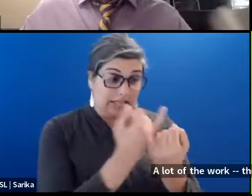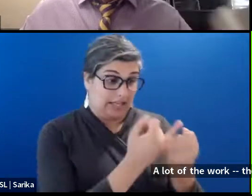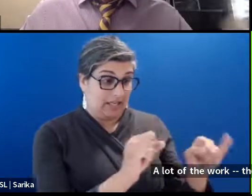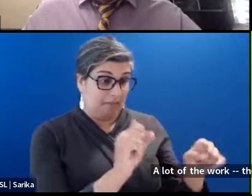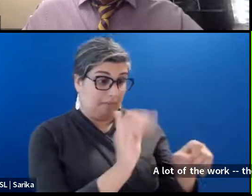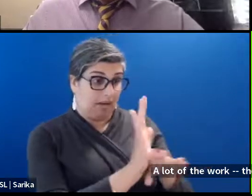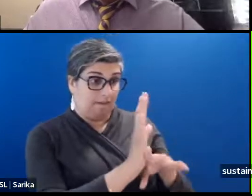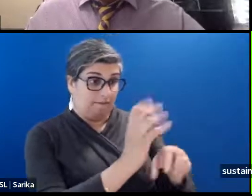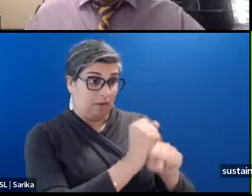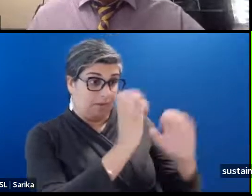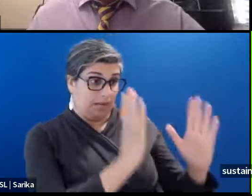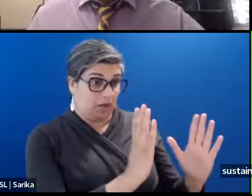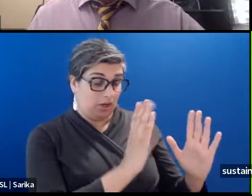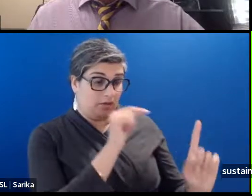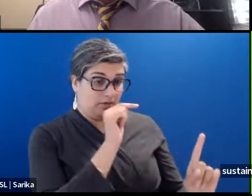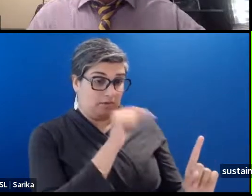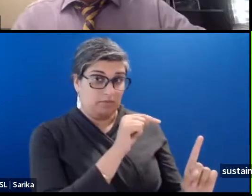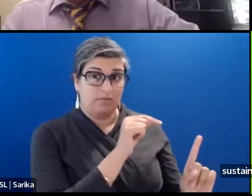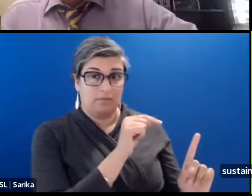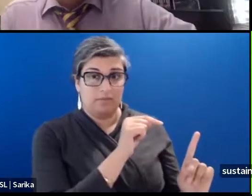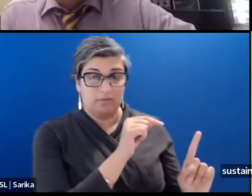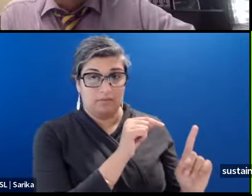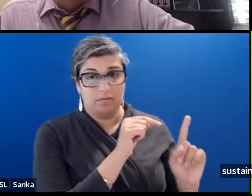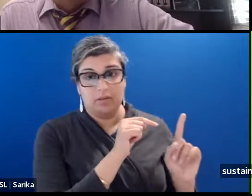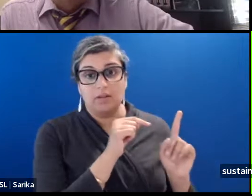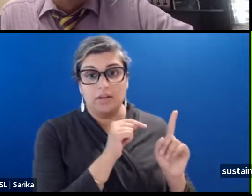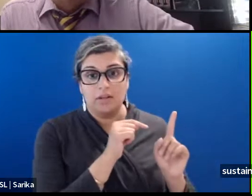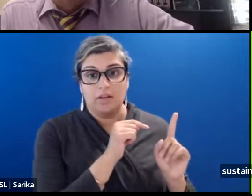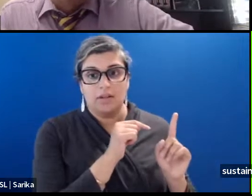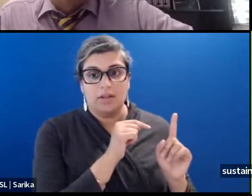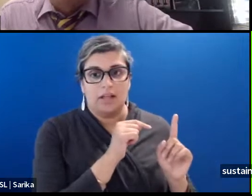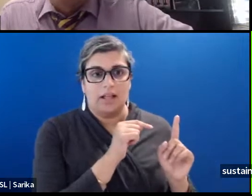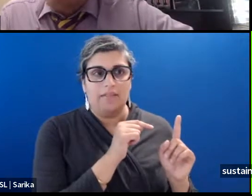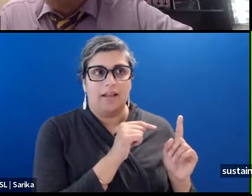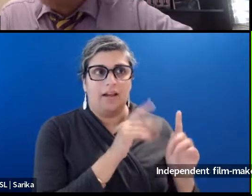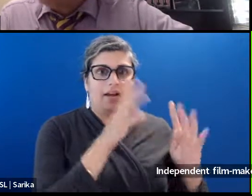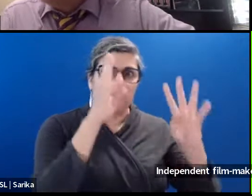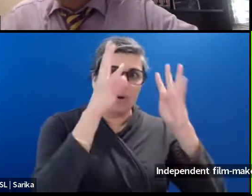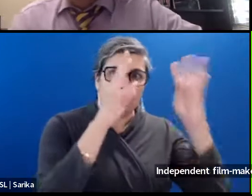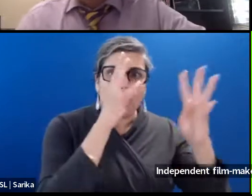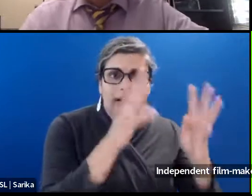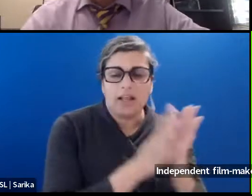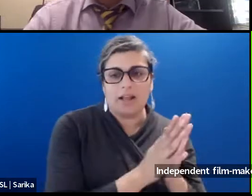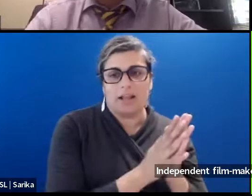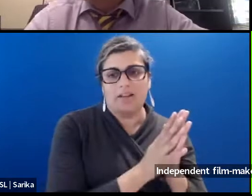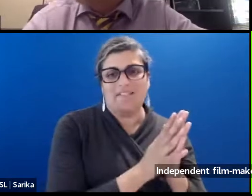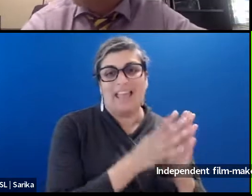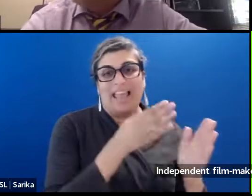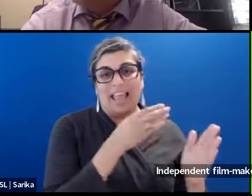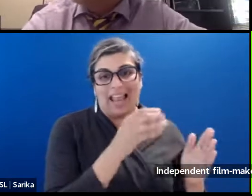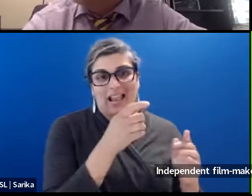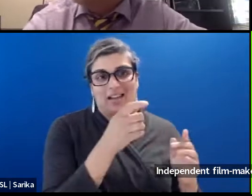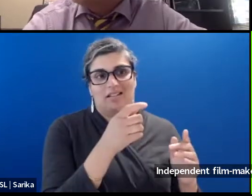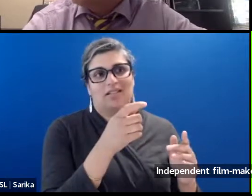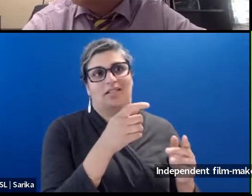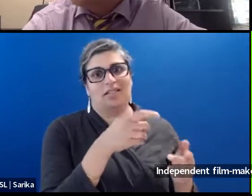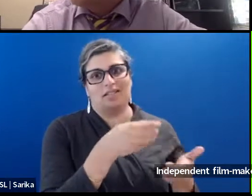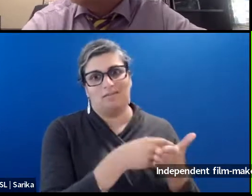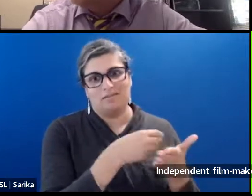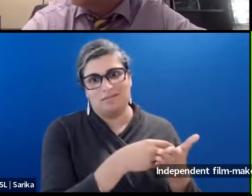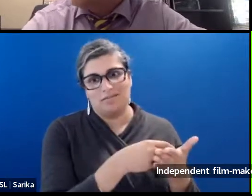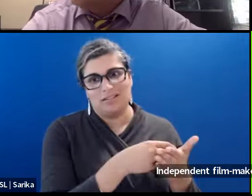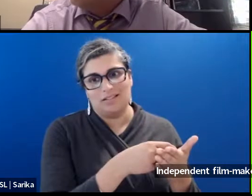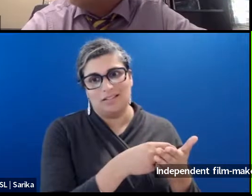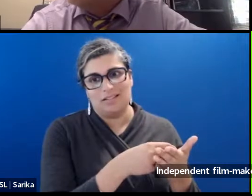um, who are often the creatives and, and the tradespeople who are lacking